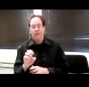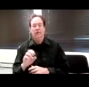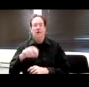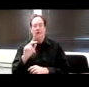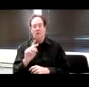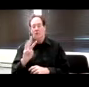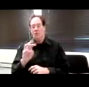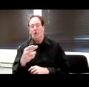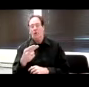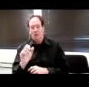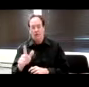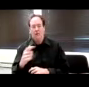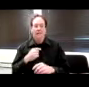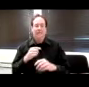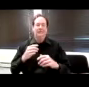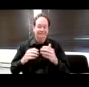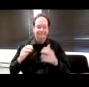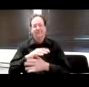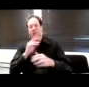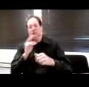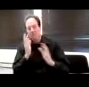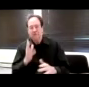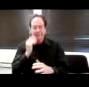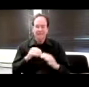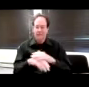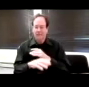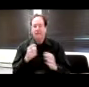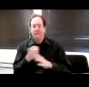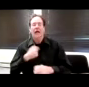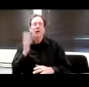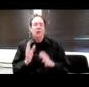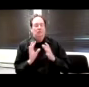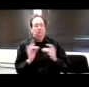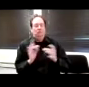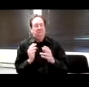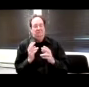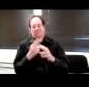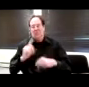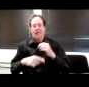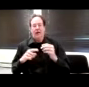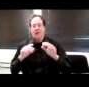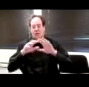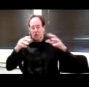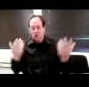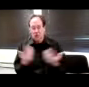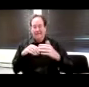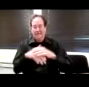experience consultant on Kathy's team. I'm going to talk a little bit about Global Accessibility Awareness Day.